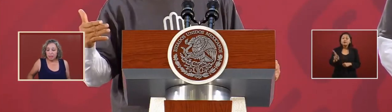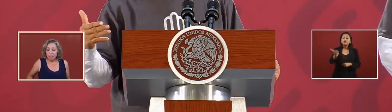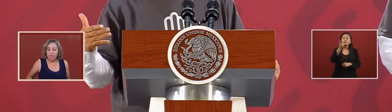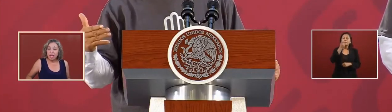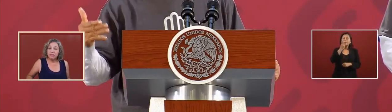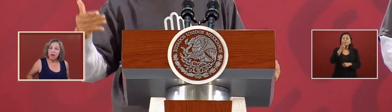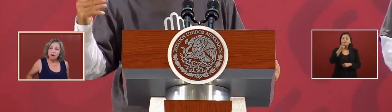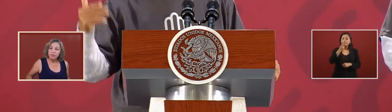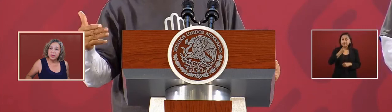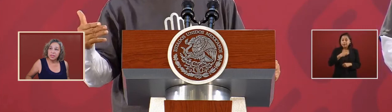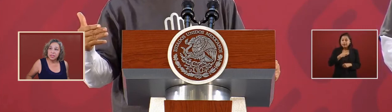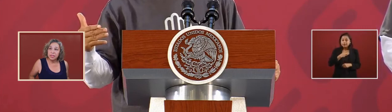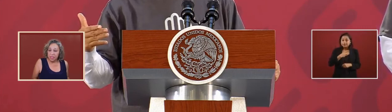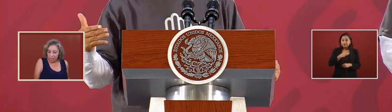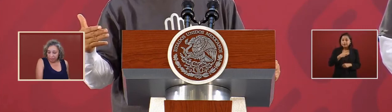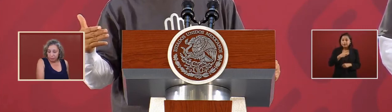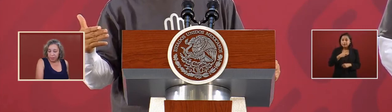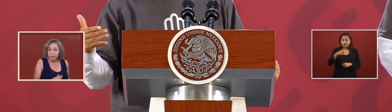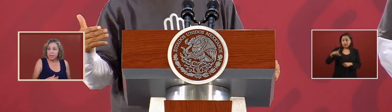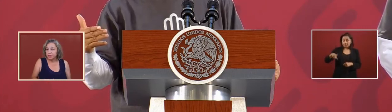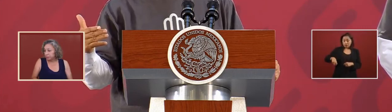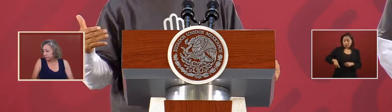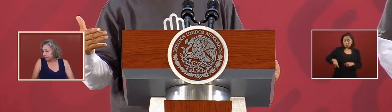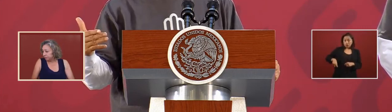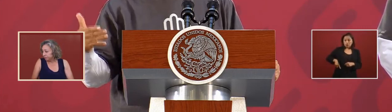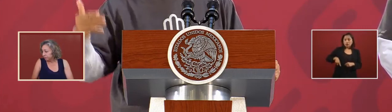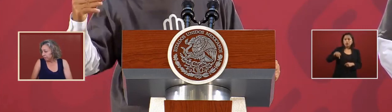that they have confidence in the government